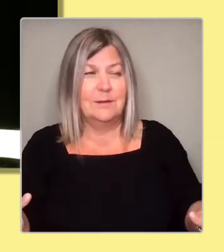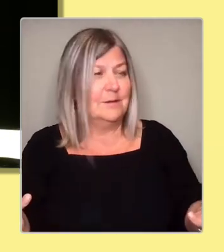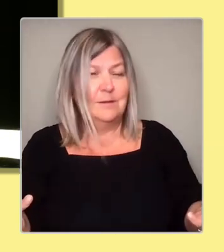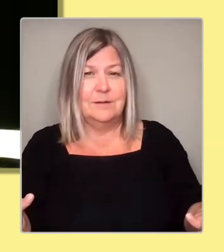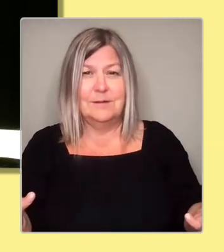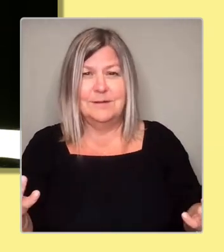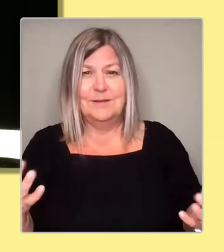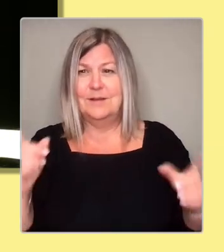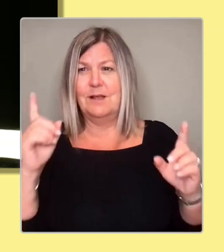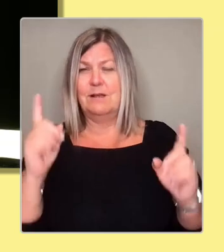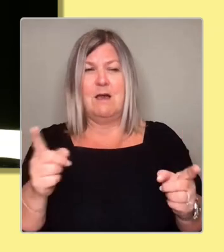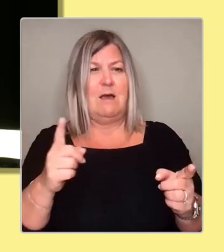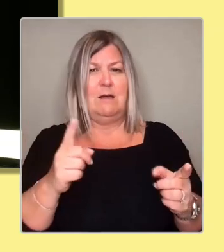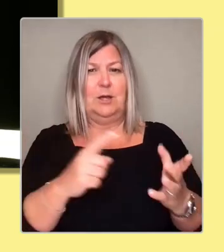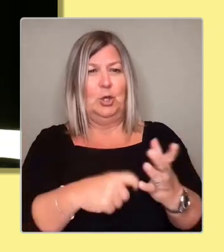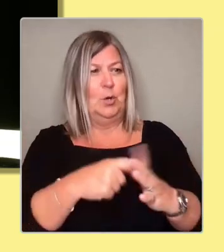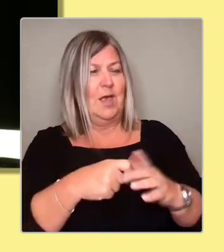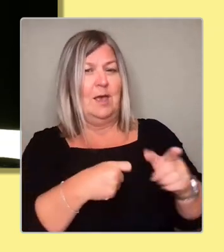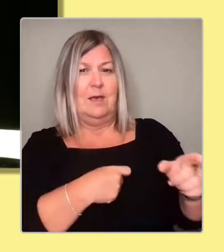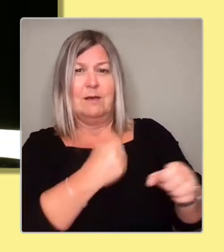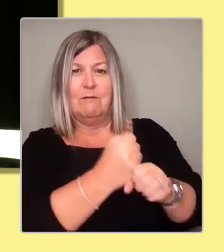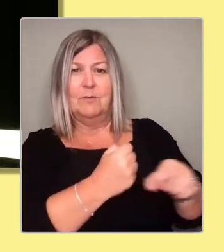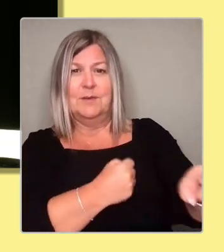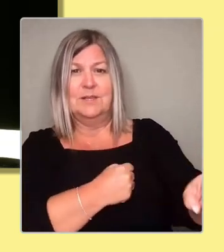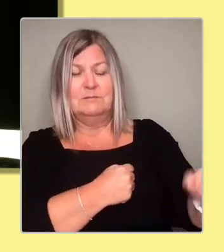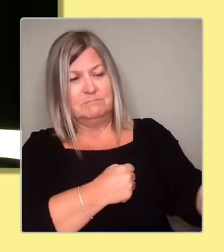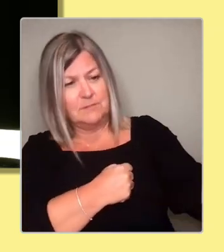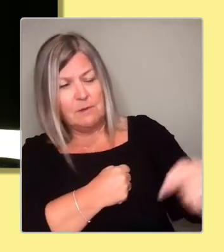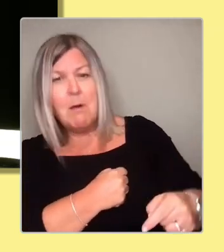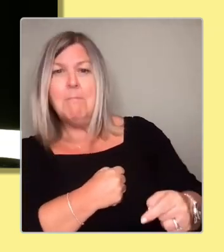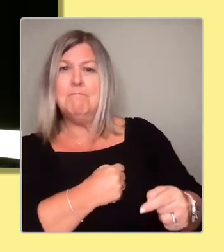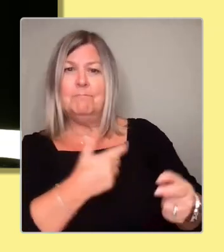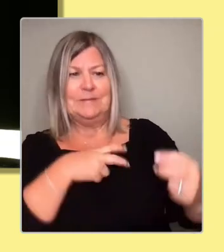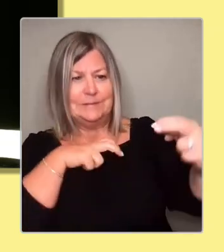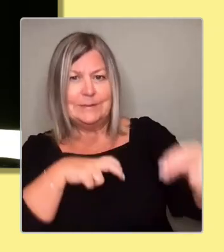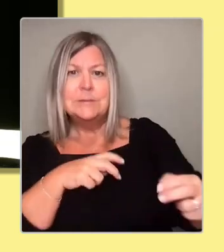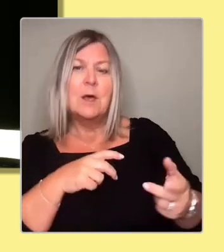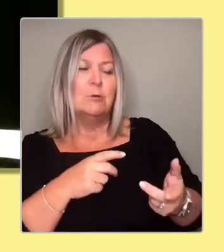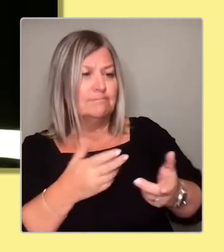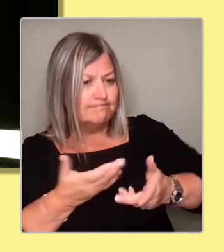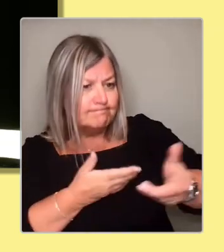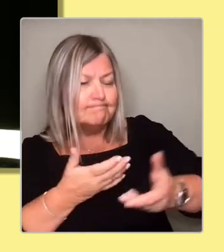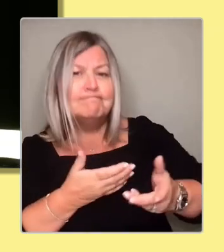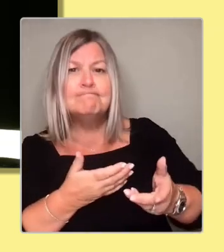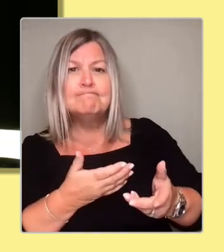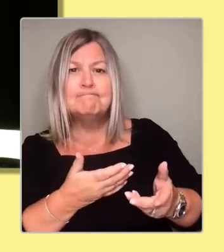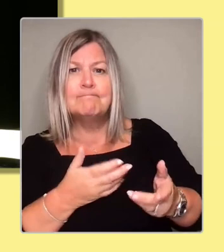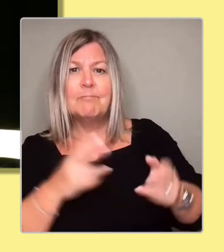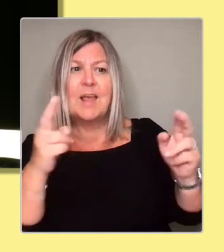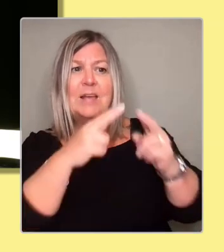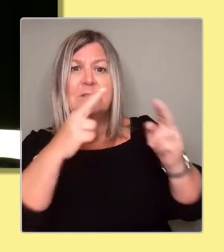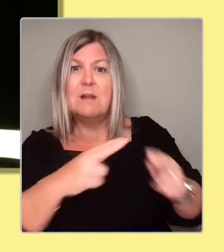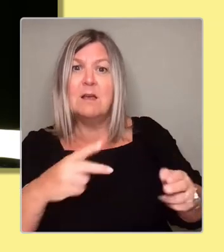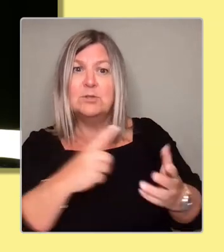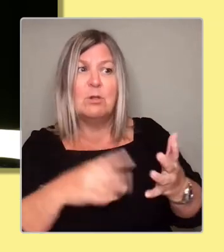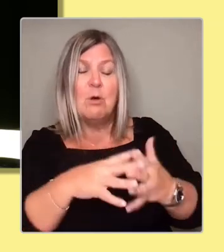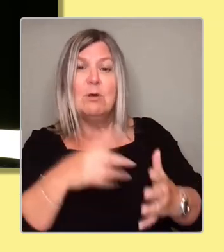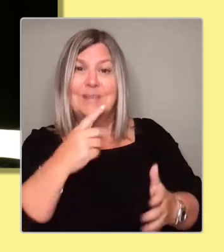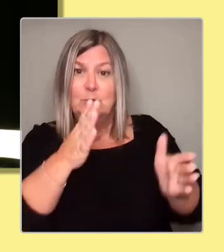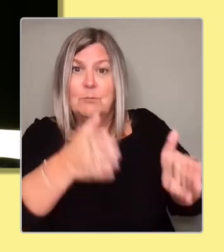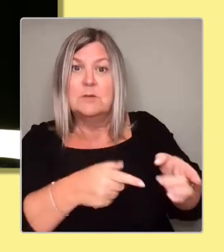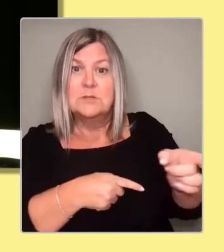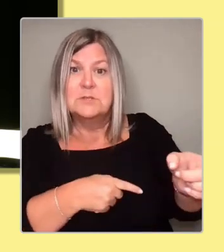because they'll have a cup of tea and begin negotiations because international law tells them to do so. I wish we did. They